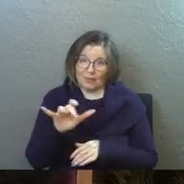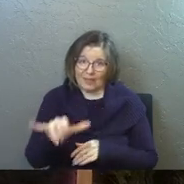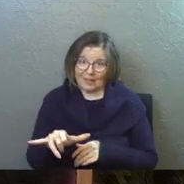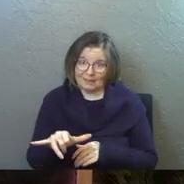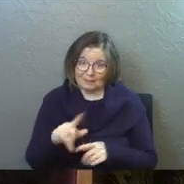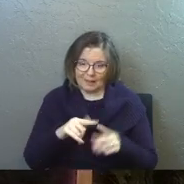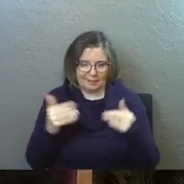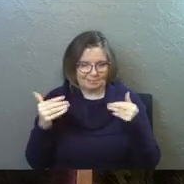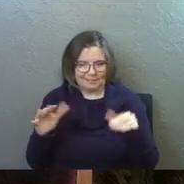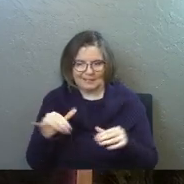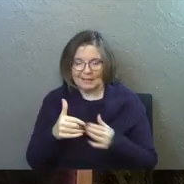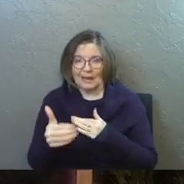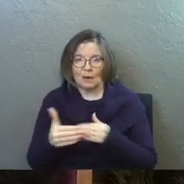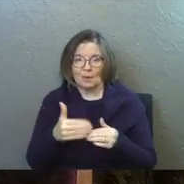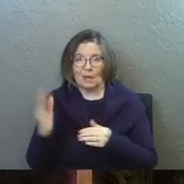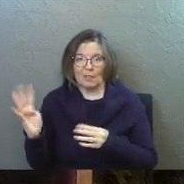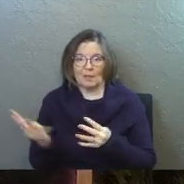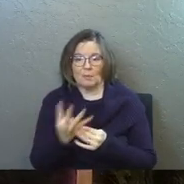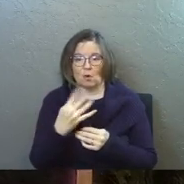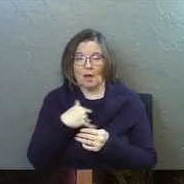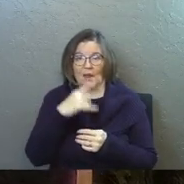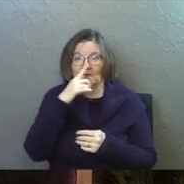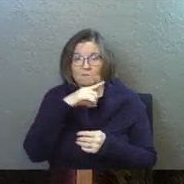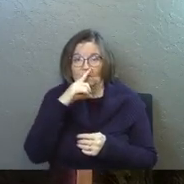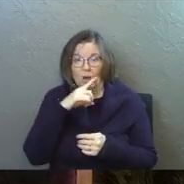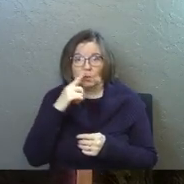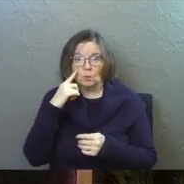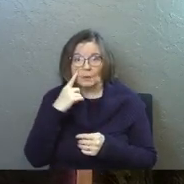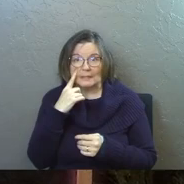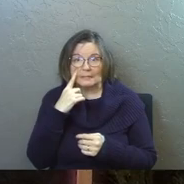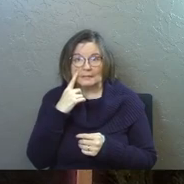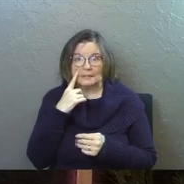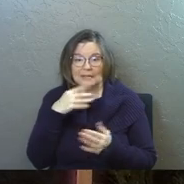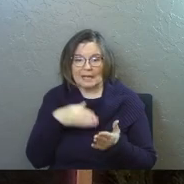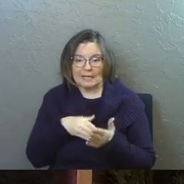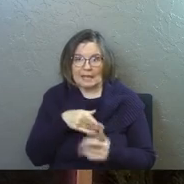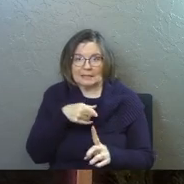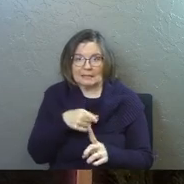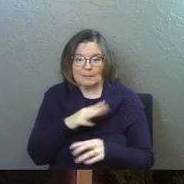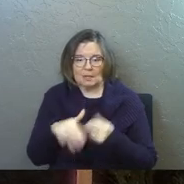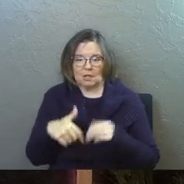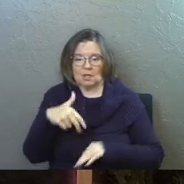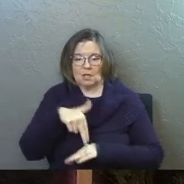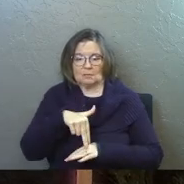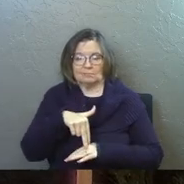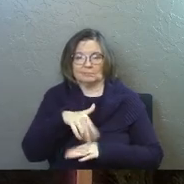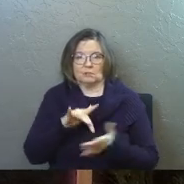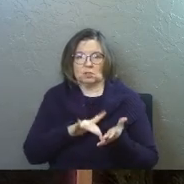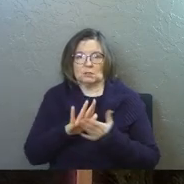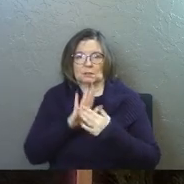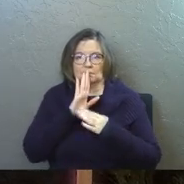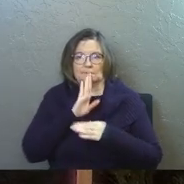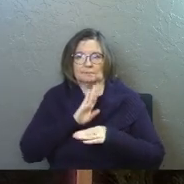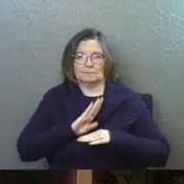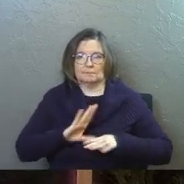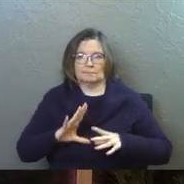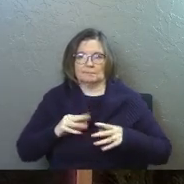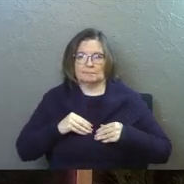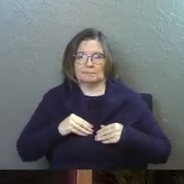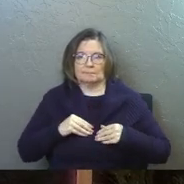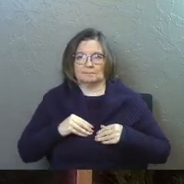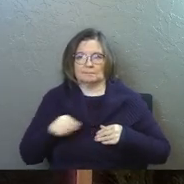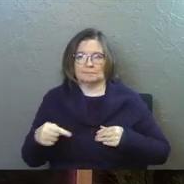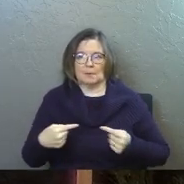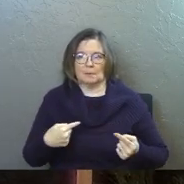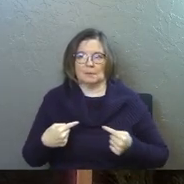do that. And they brought false witnesses against him. And the whole time Jesus stood there quietly and just let it